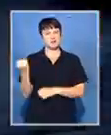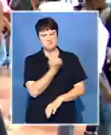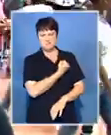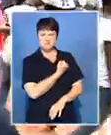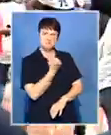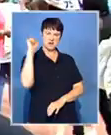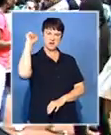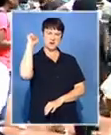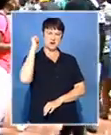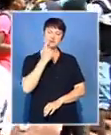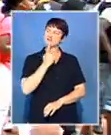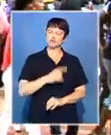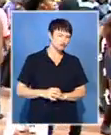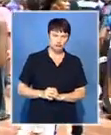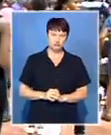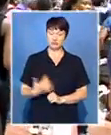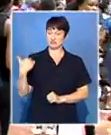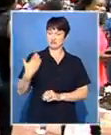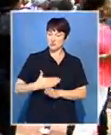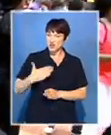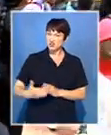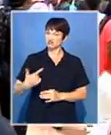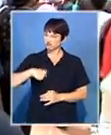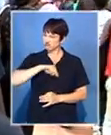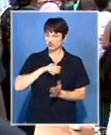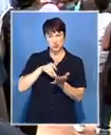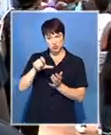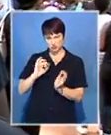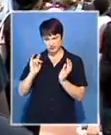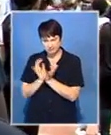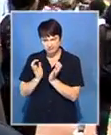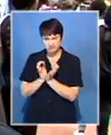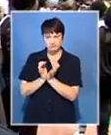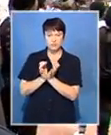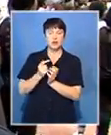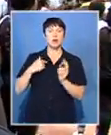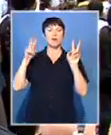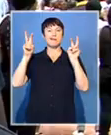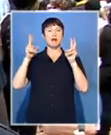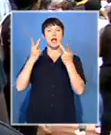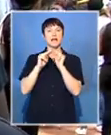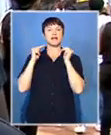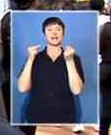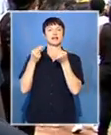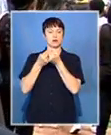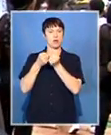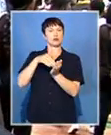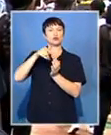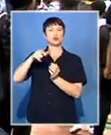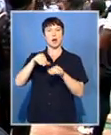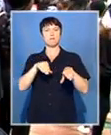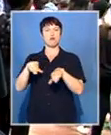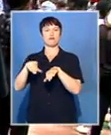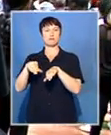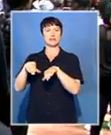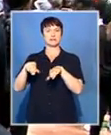action. Students have met over the weekend in what we call the National Student Movement Symposium. We